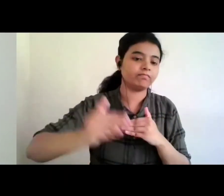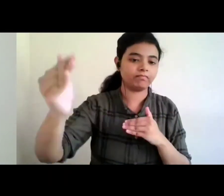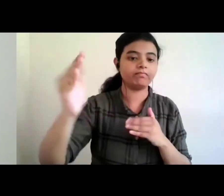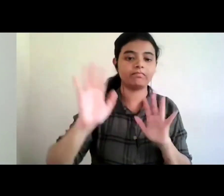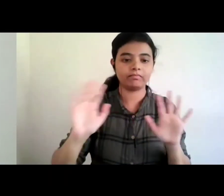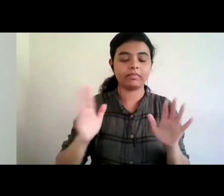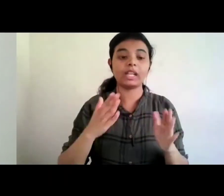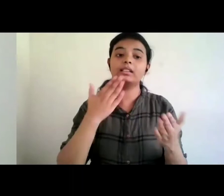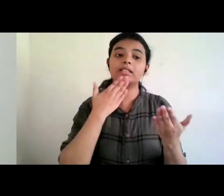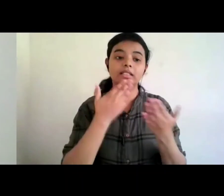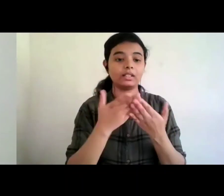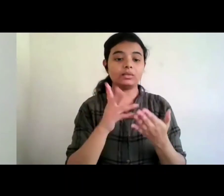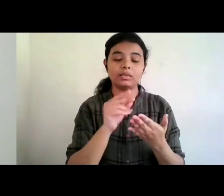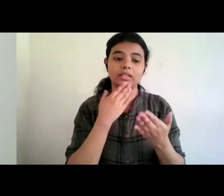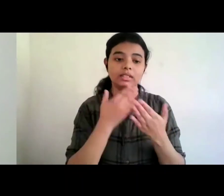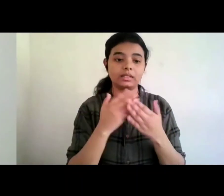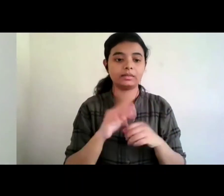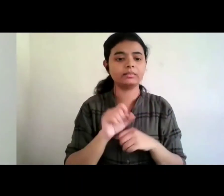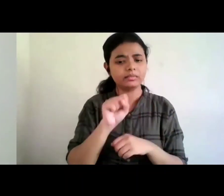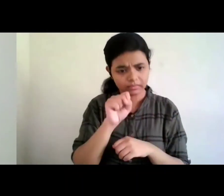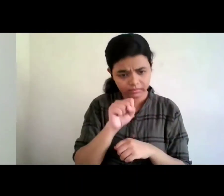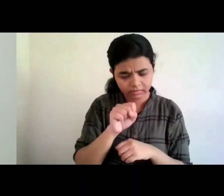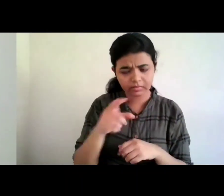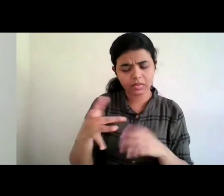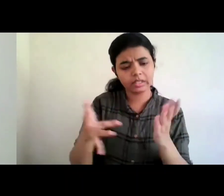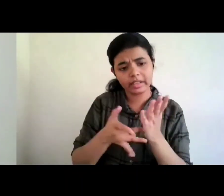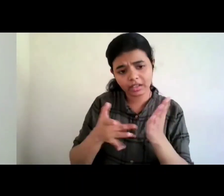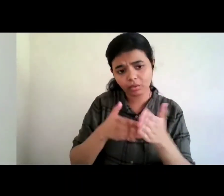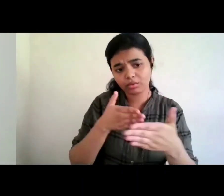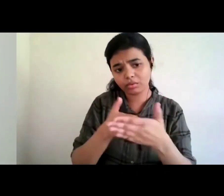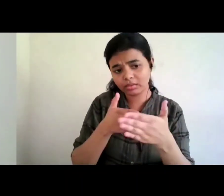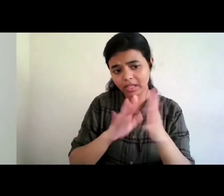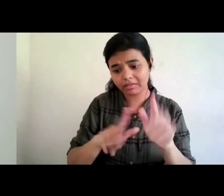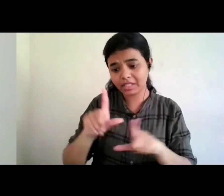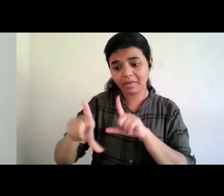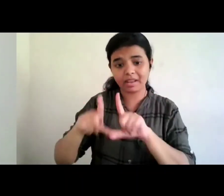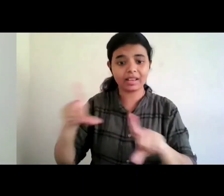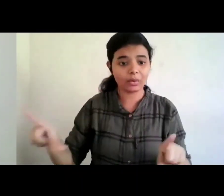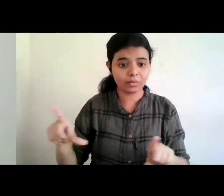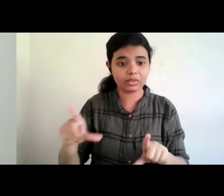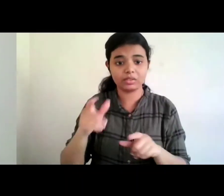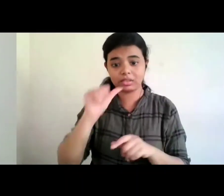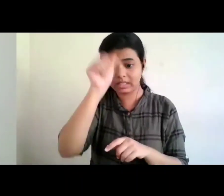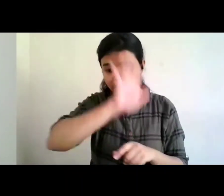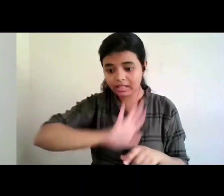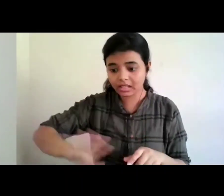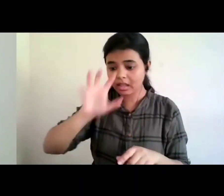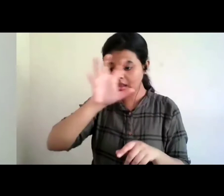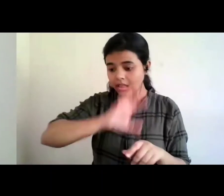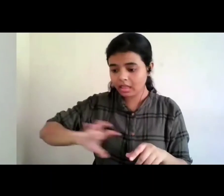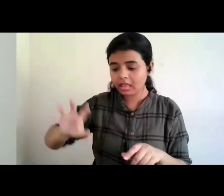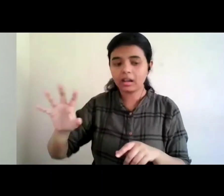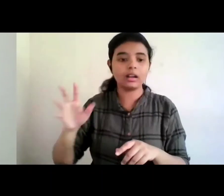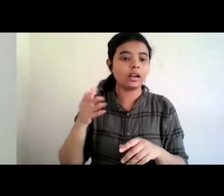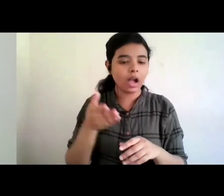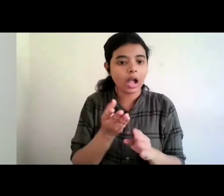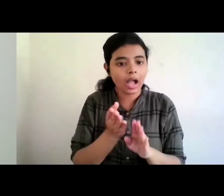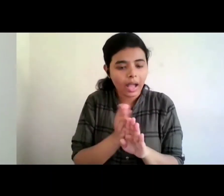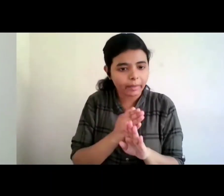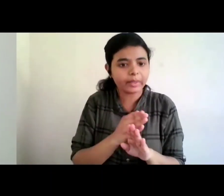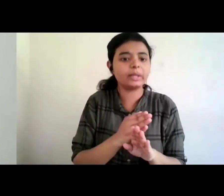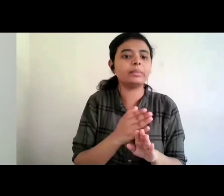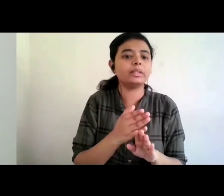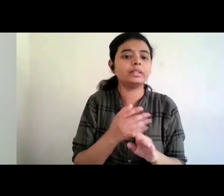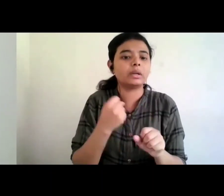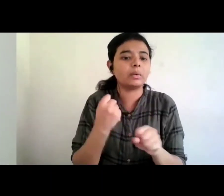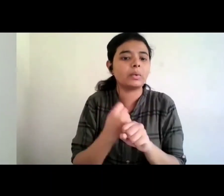and thank you and the technology gaps for indian languages have uh been filled very very recently like we did not have a